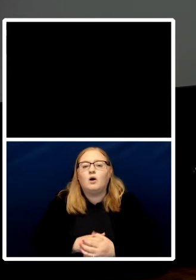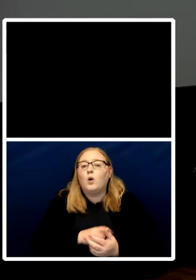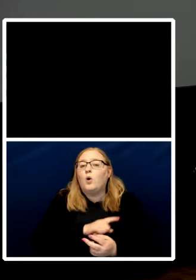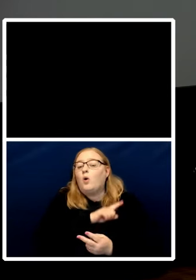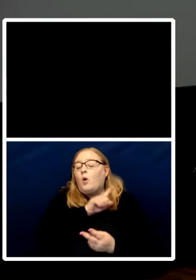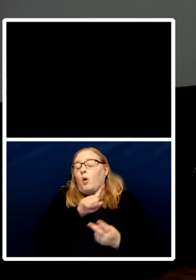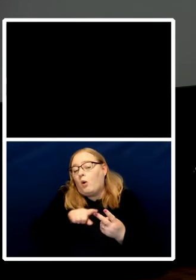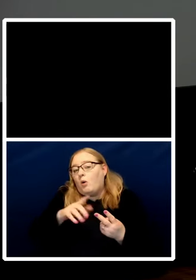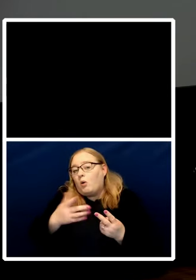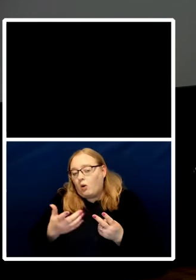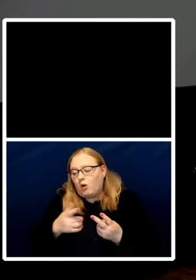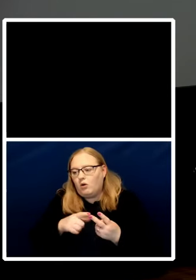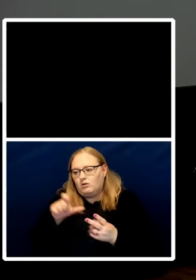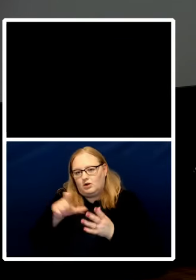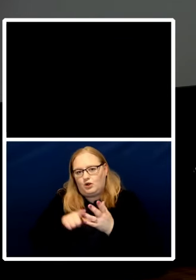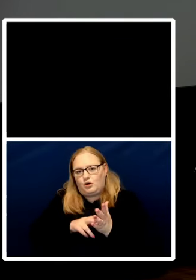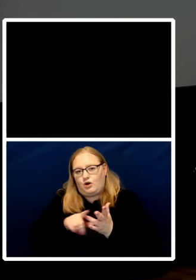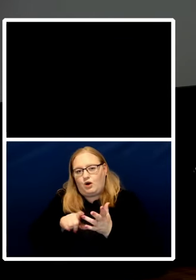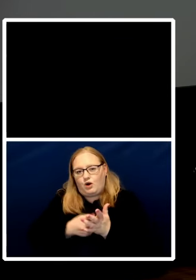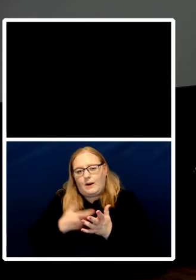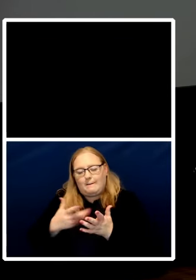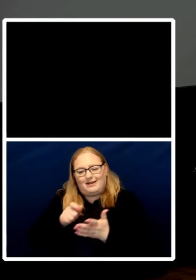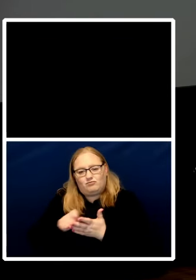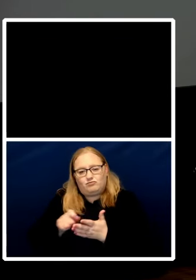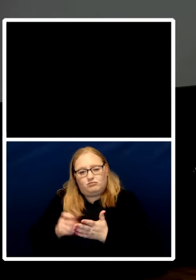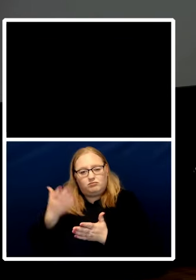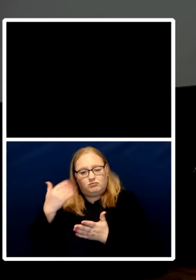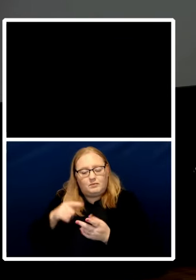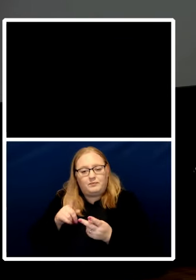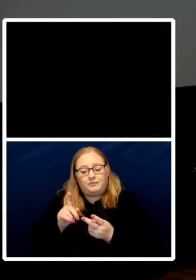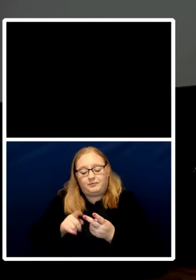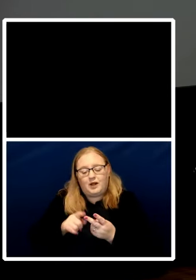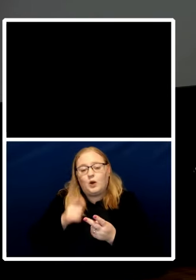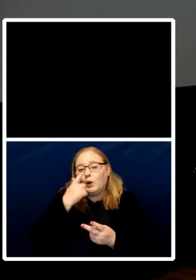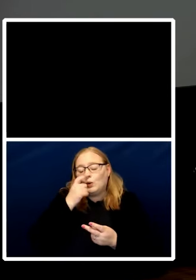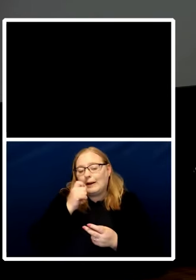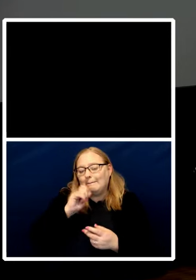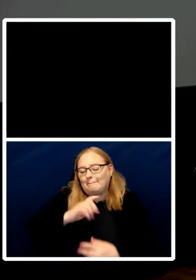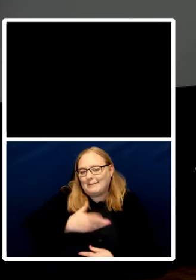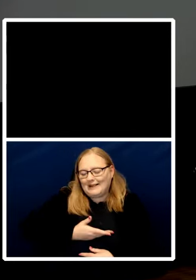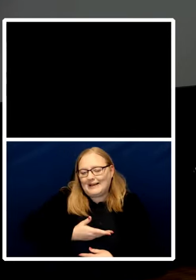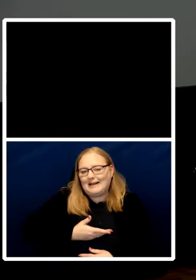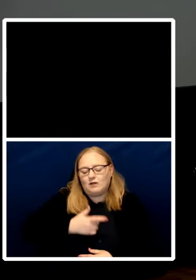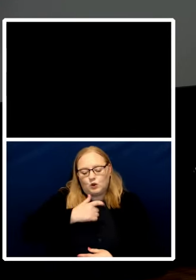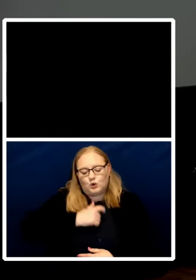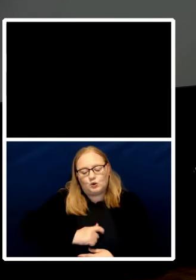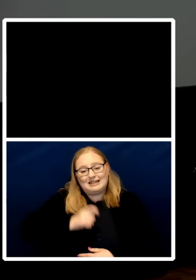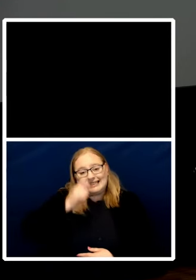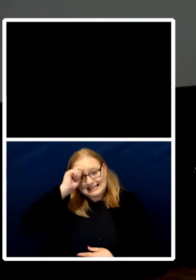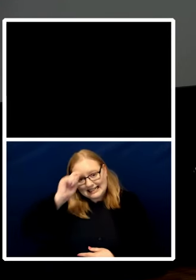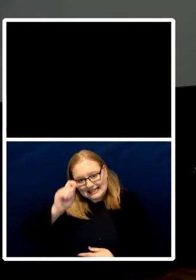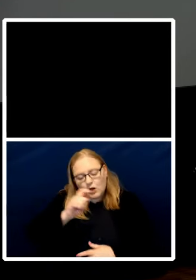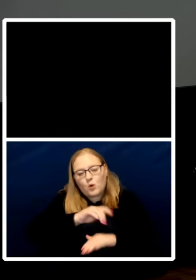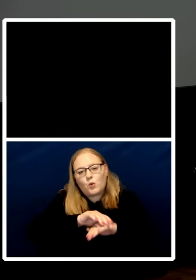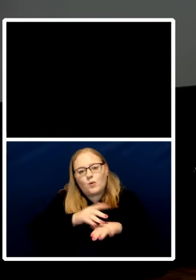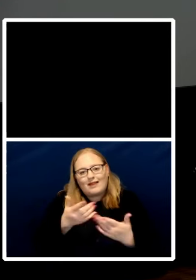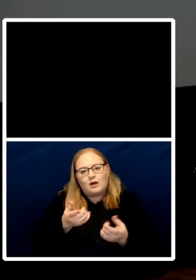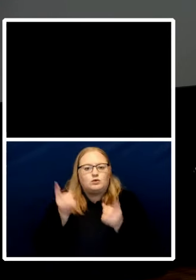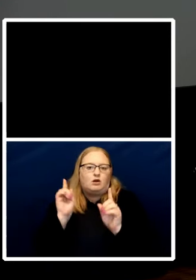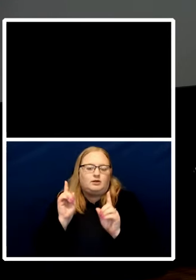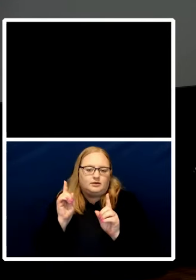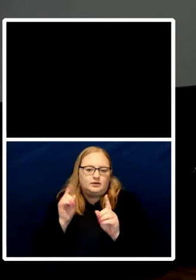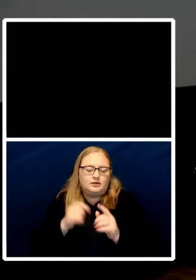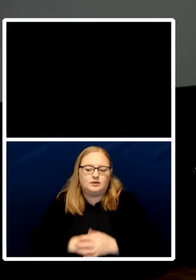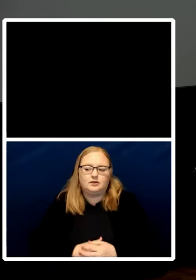about this in the past it can you can believe in human dignity without believing in god i remember you talking about a darwinian